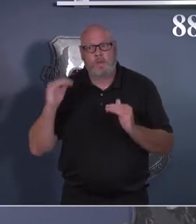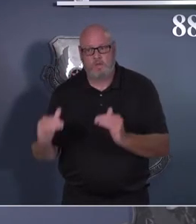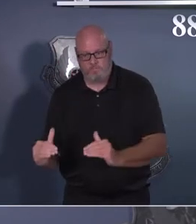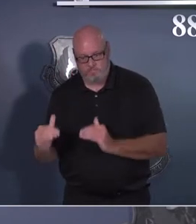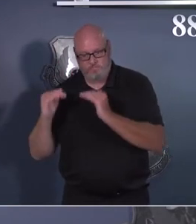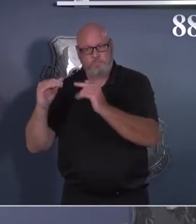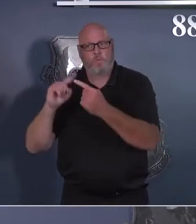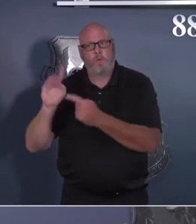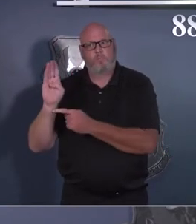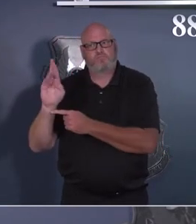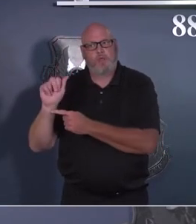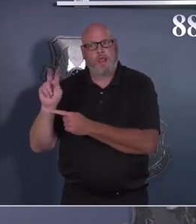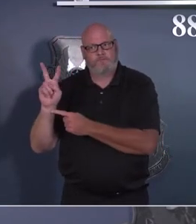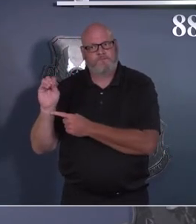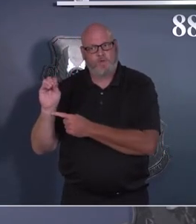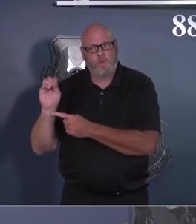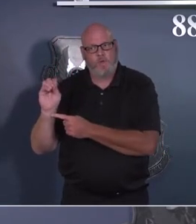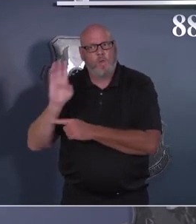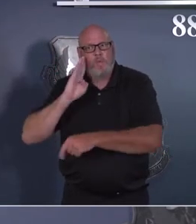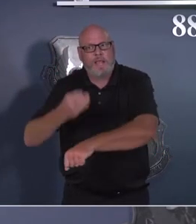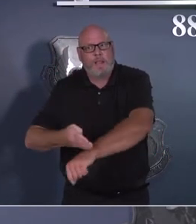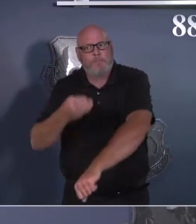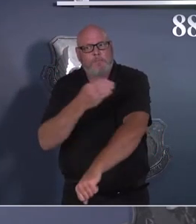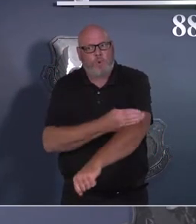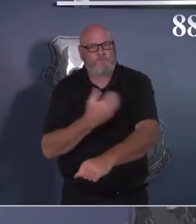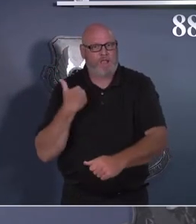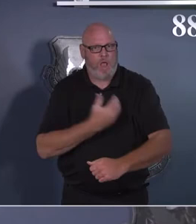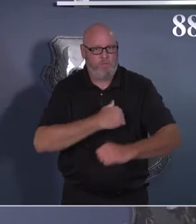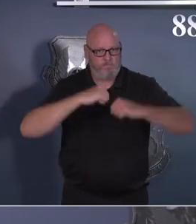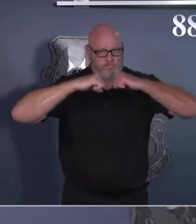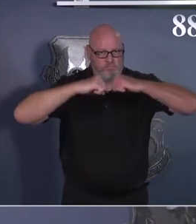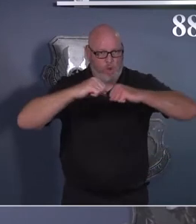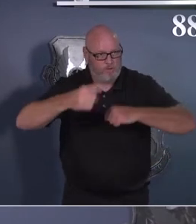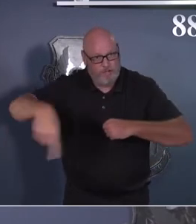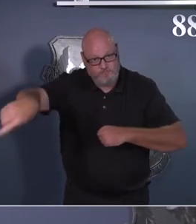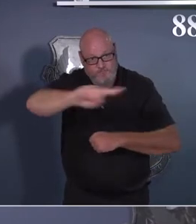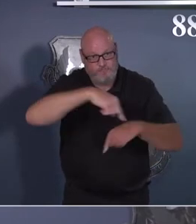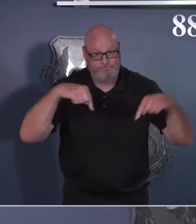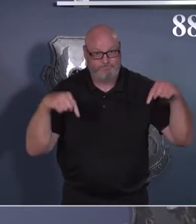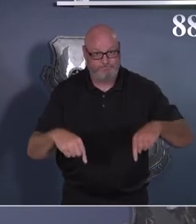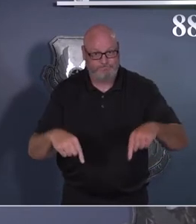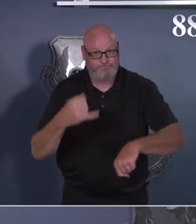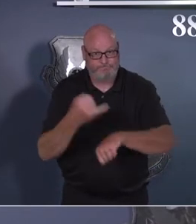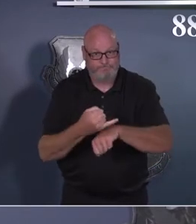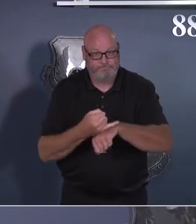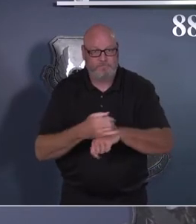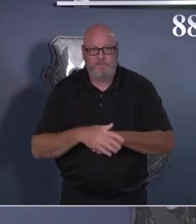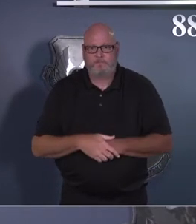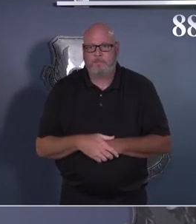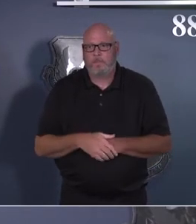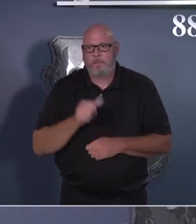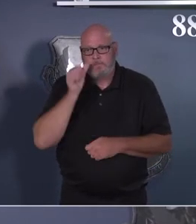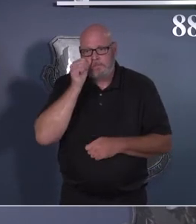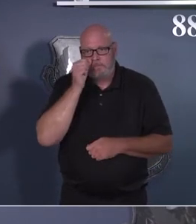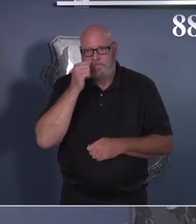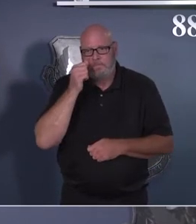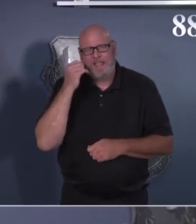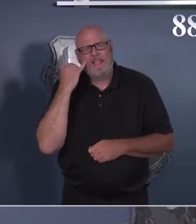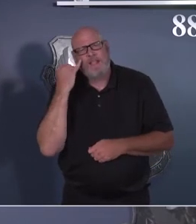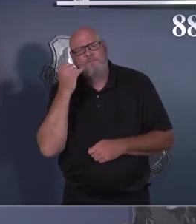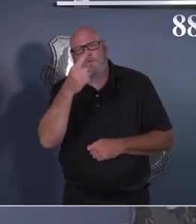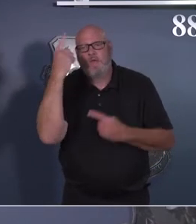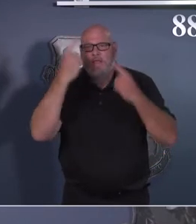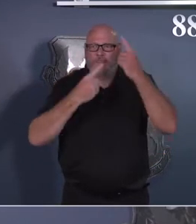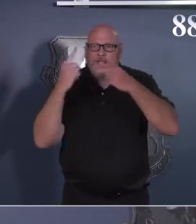our protection and our mitigating measures. And so what I would ask is, as you think through your travel, whether that's leave or TDY